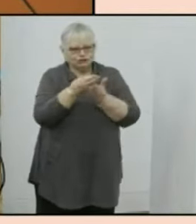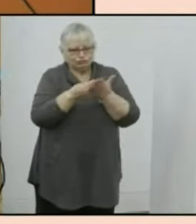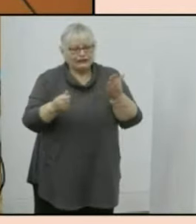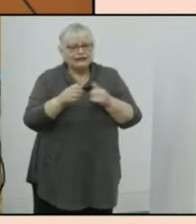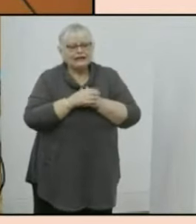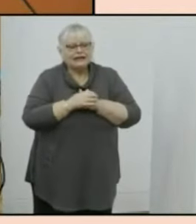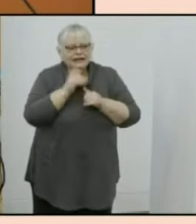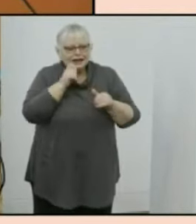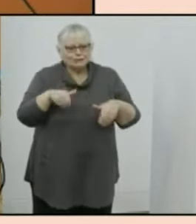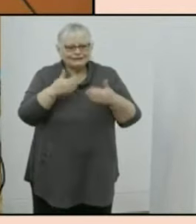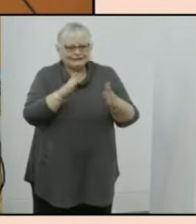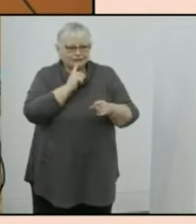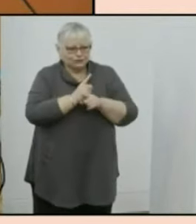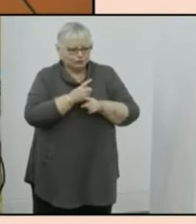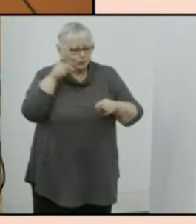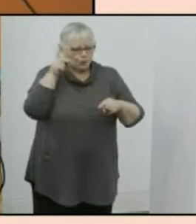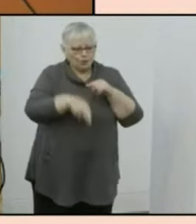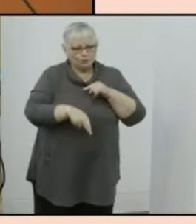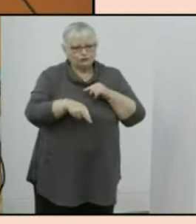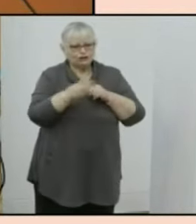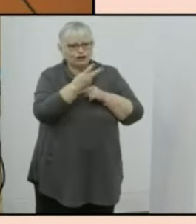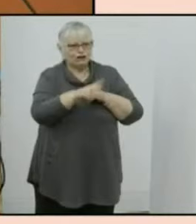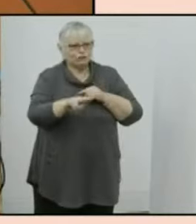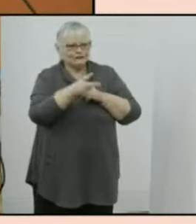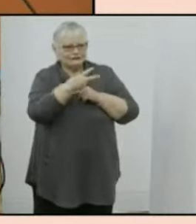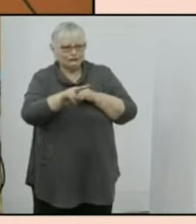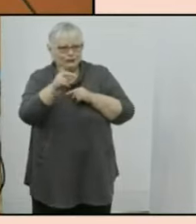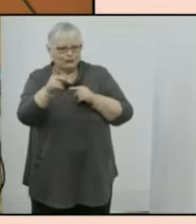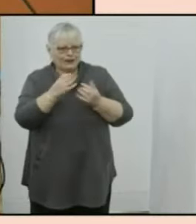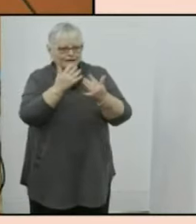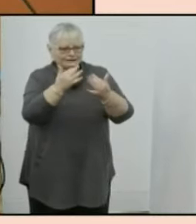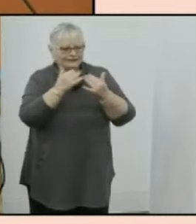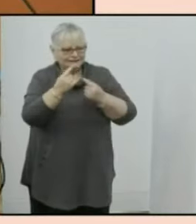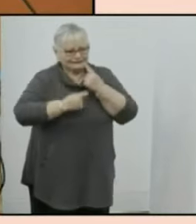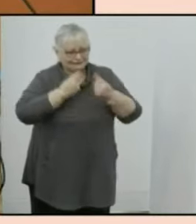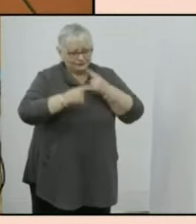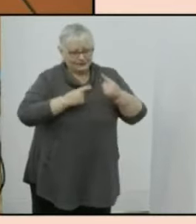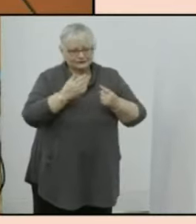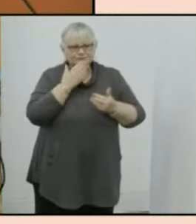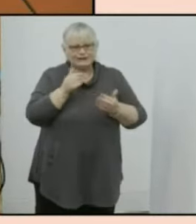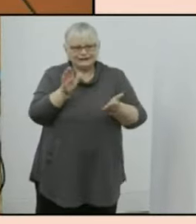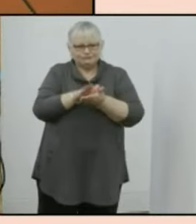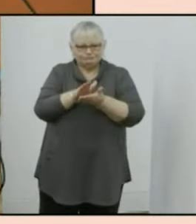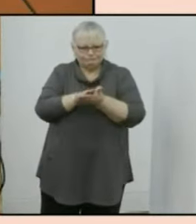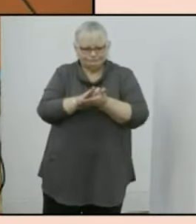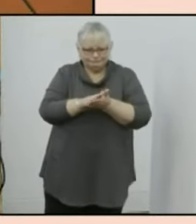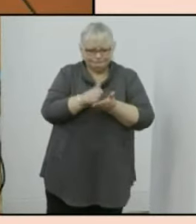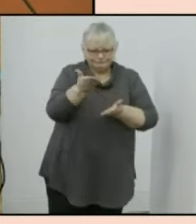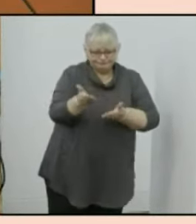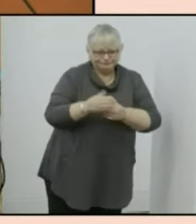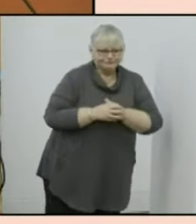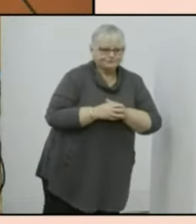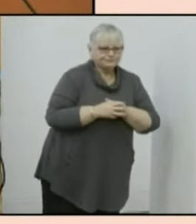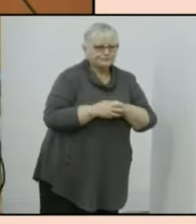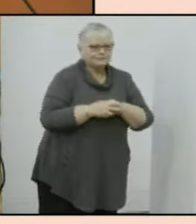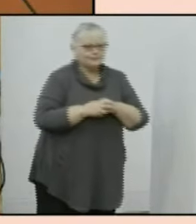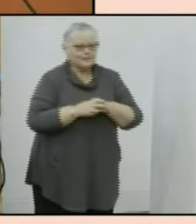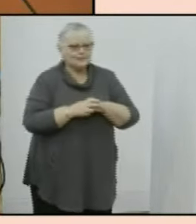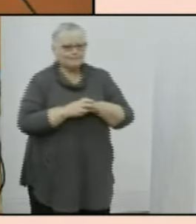remarks as we launch the 2021 census data today can you please join me in welcoming the honorable dr andrew lee